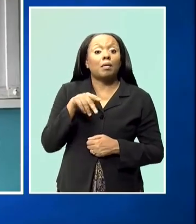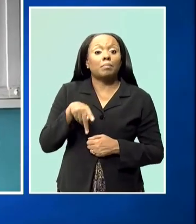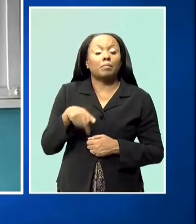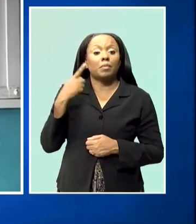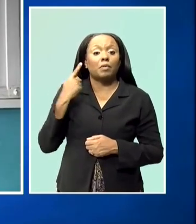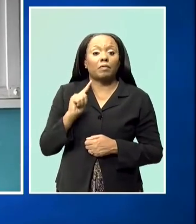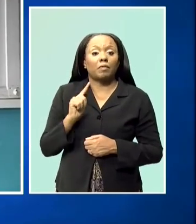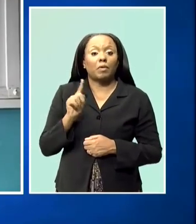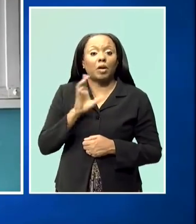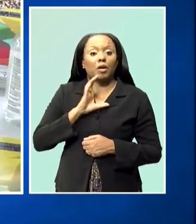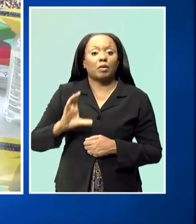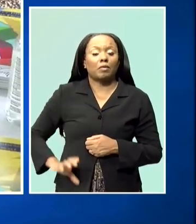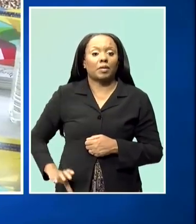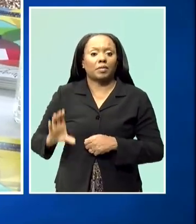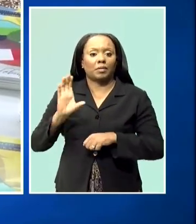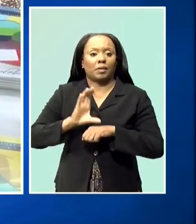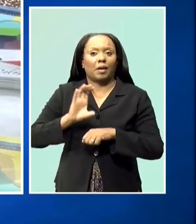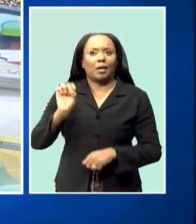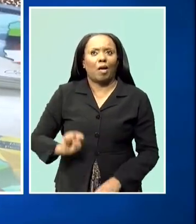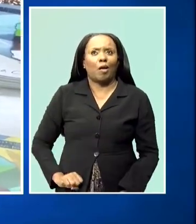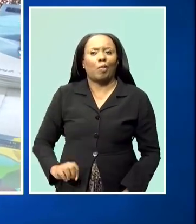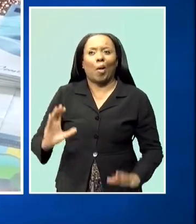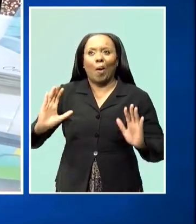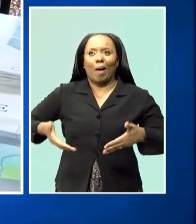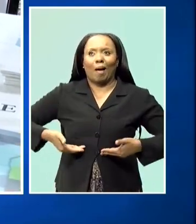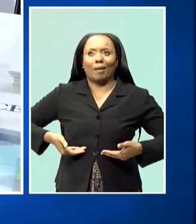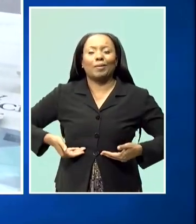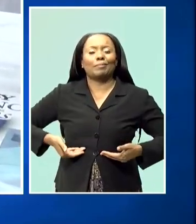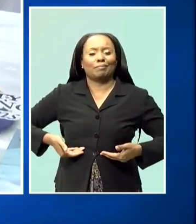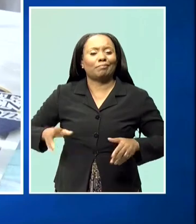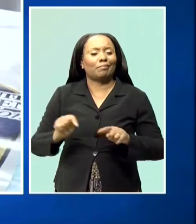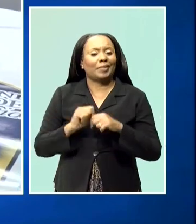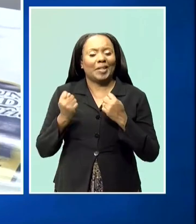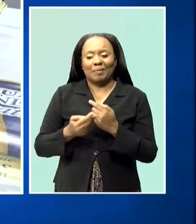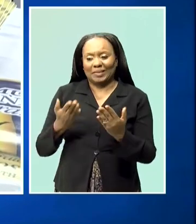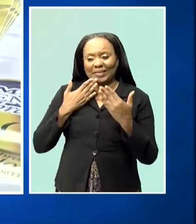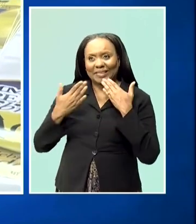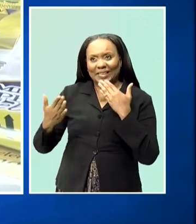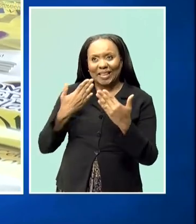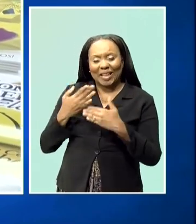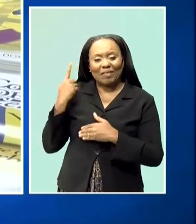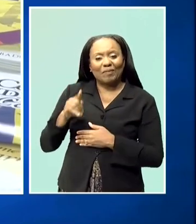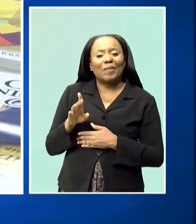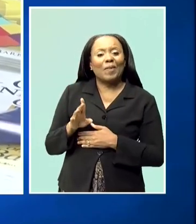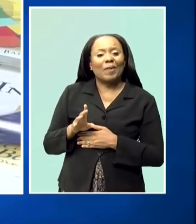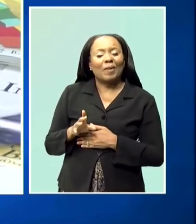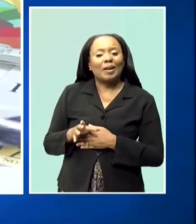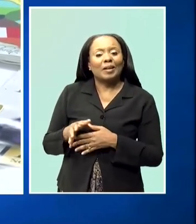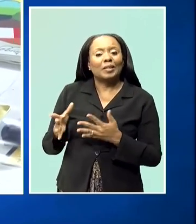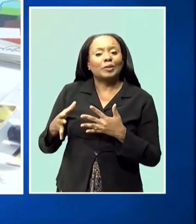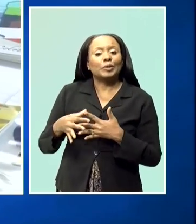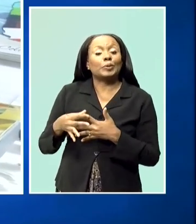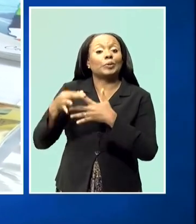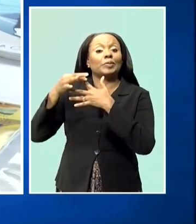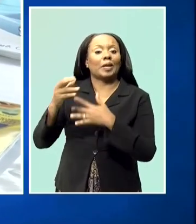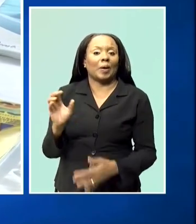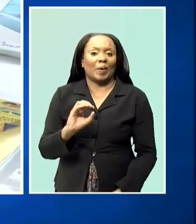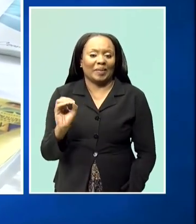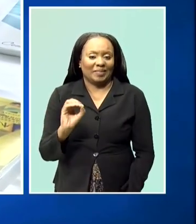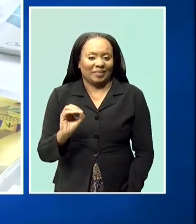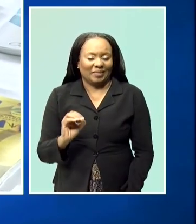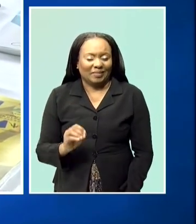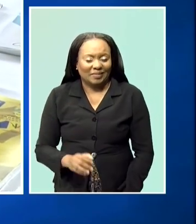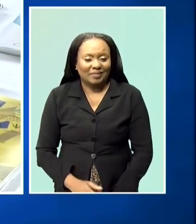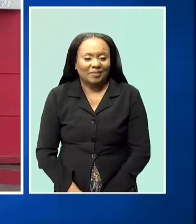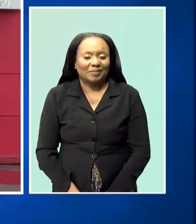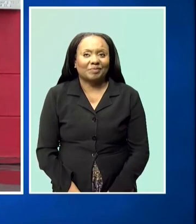Oystins Bay Garden, Ralph Thorne, welcomed the team from the ministry and thanked them for choosing that location as a venue for the event. I want